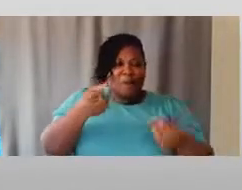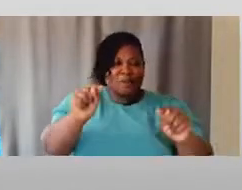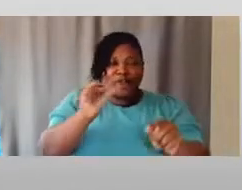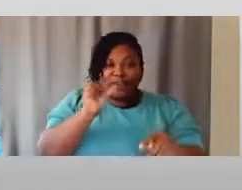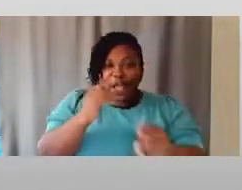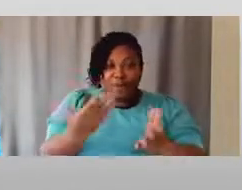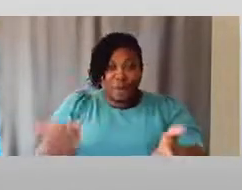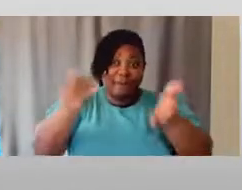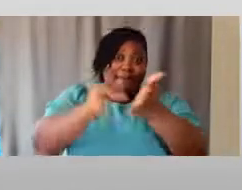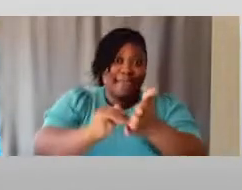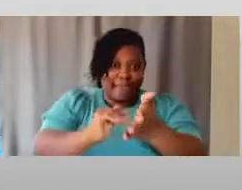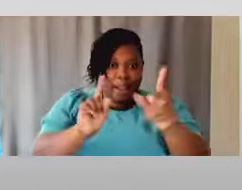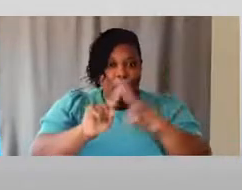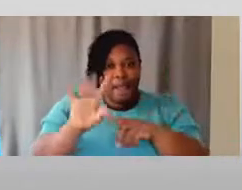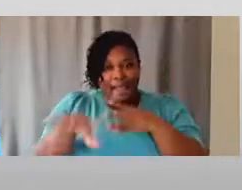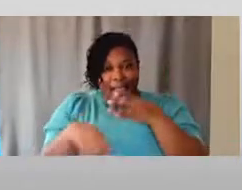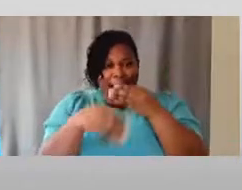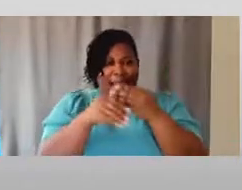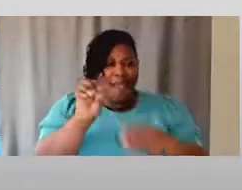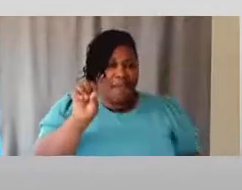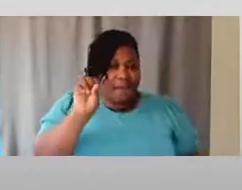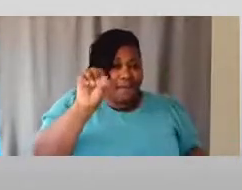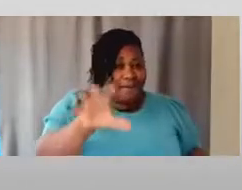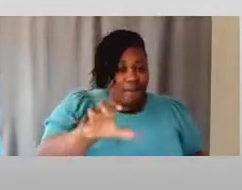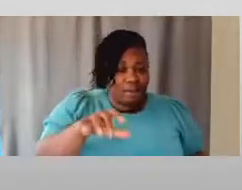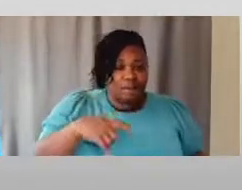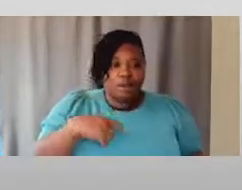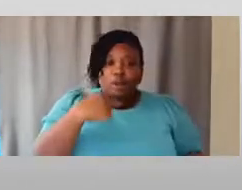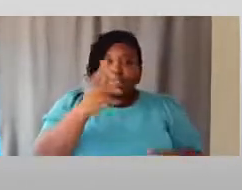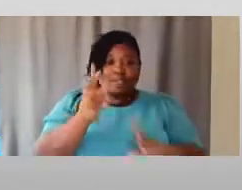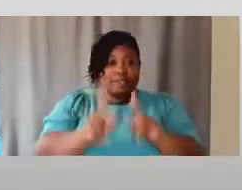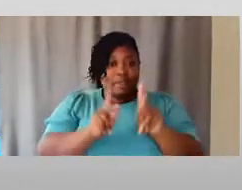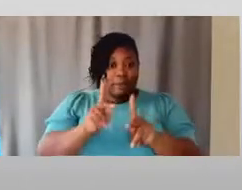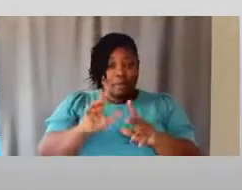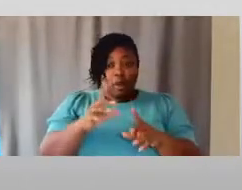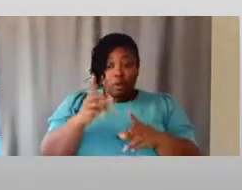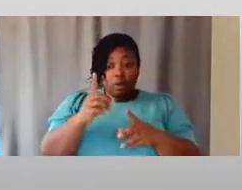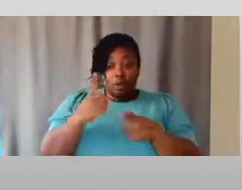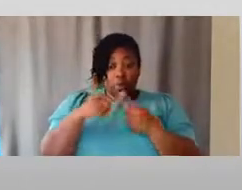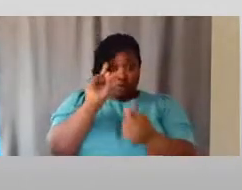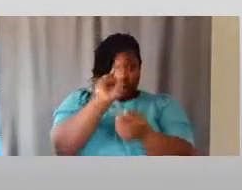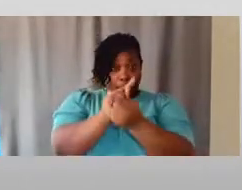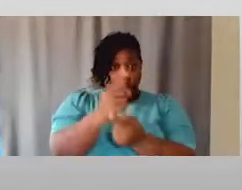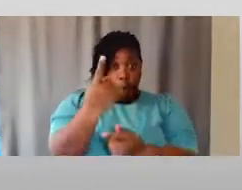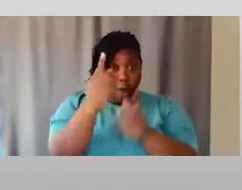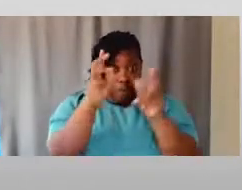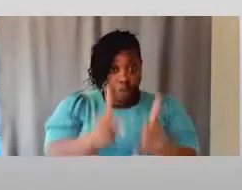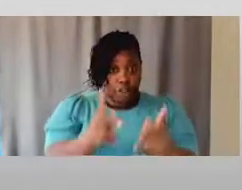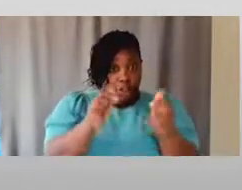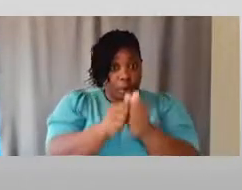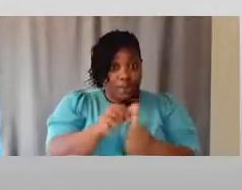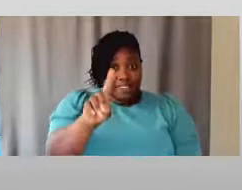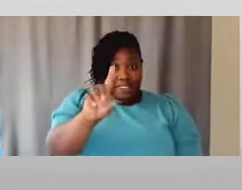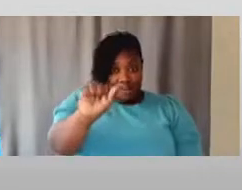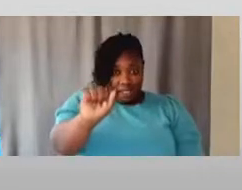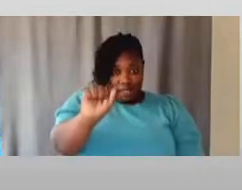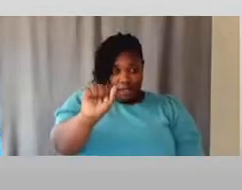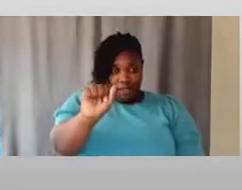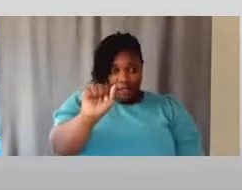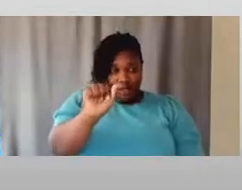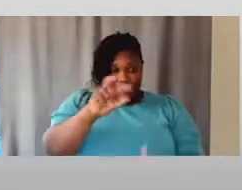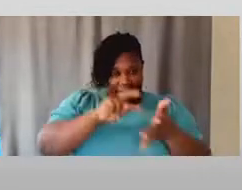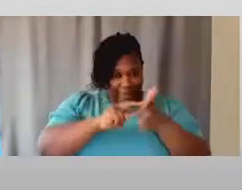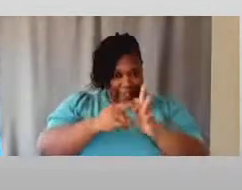little bit to it is that, you we tell people that when you've met one person with a disability, you've met one person with a